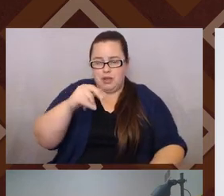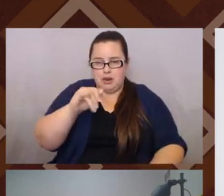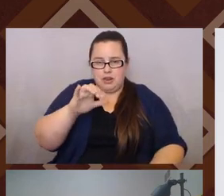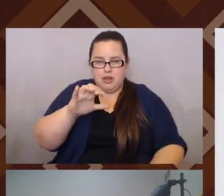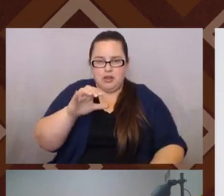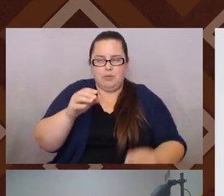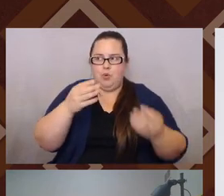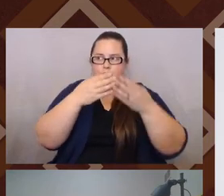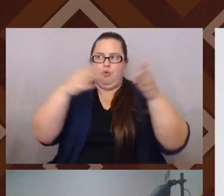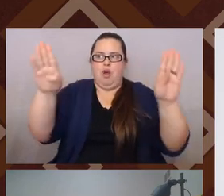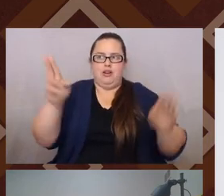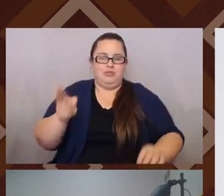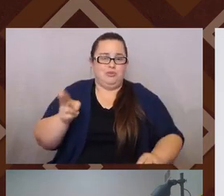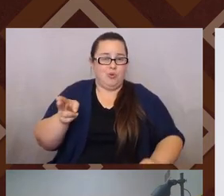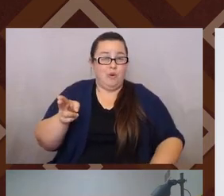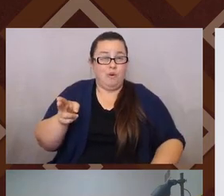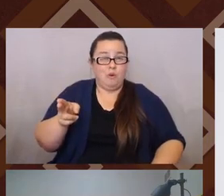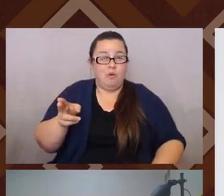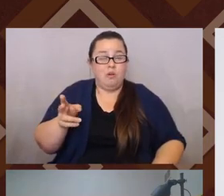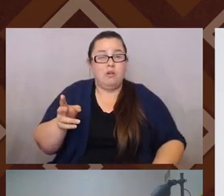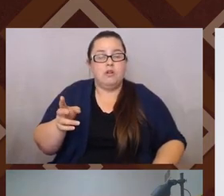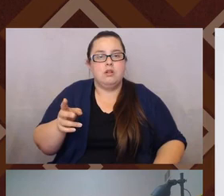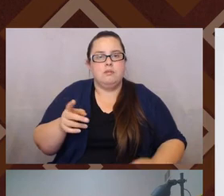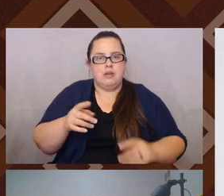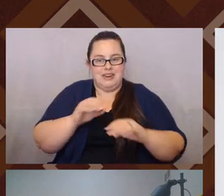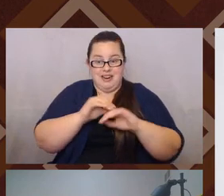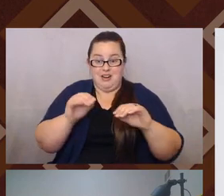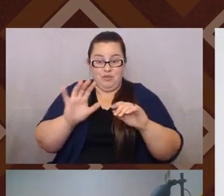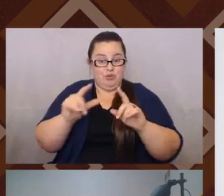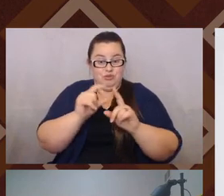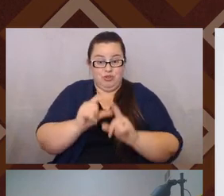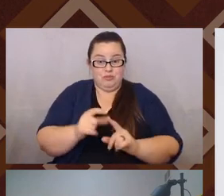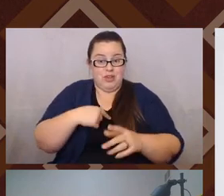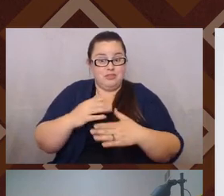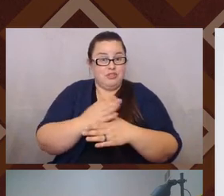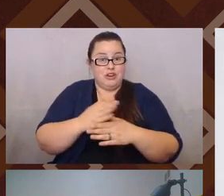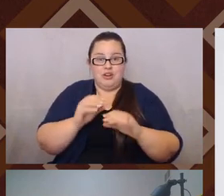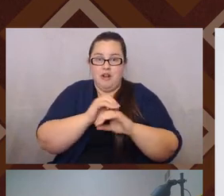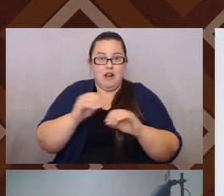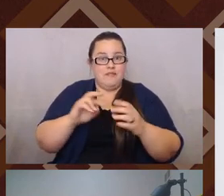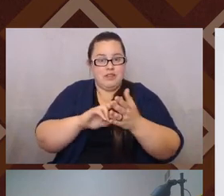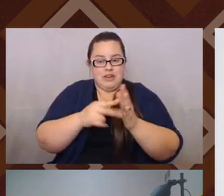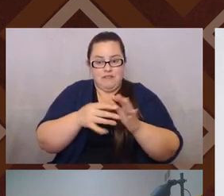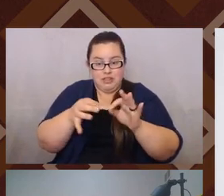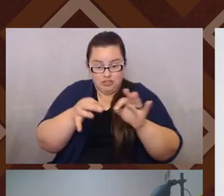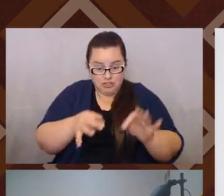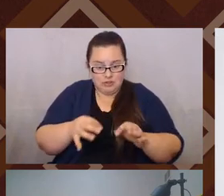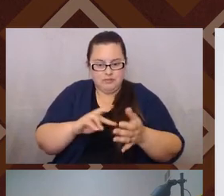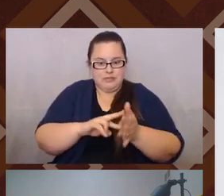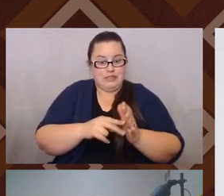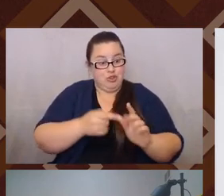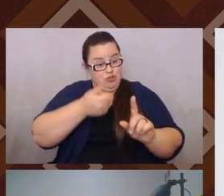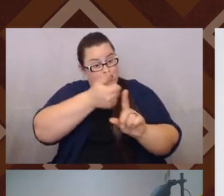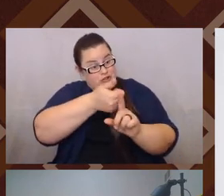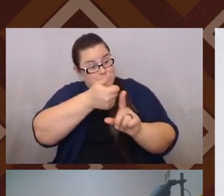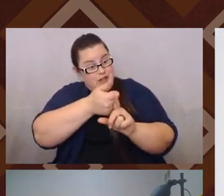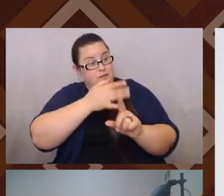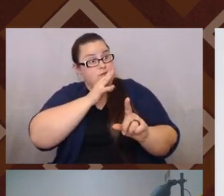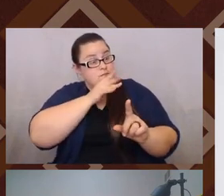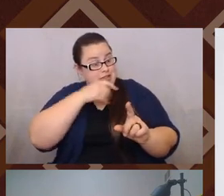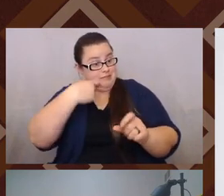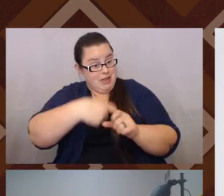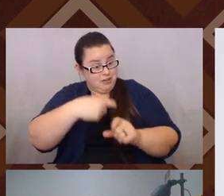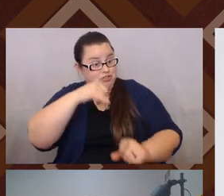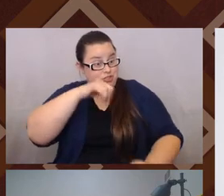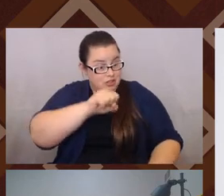sense, but none of those terms that I shared with you and none of the definitions had to do with whether you speak Spanish or not, right? None of them had to do with